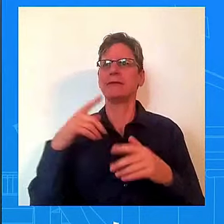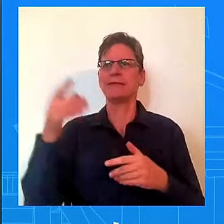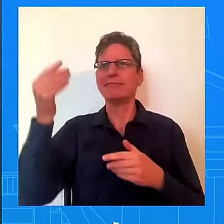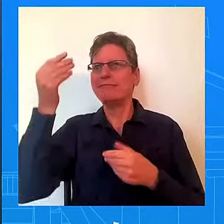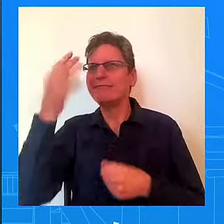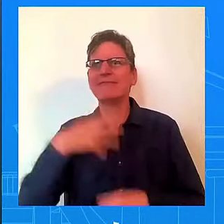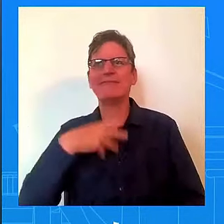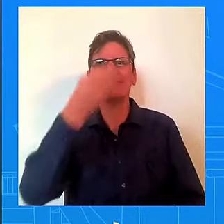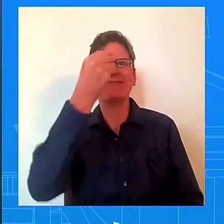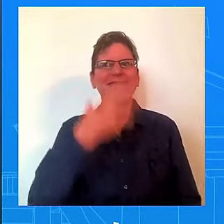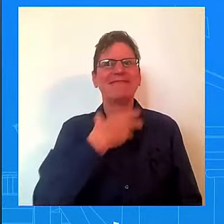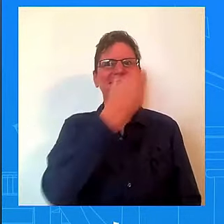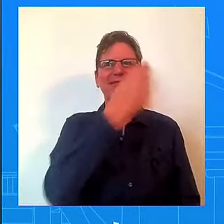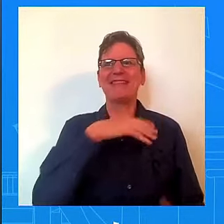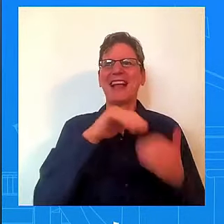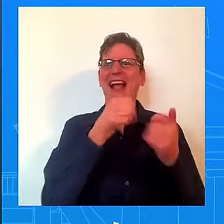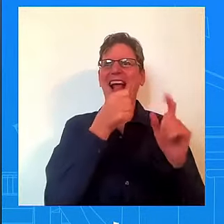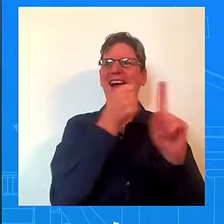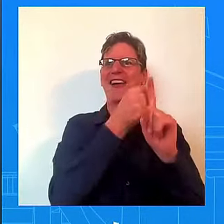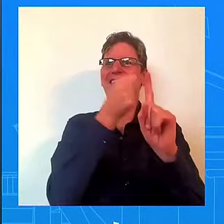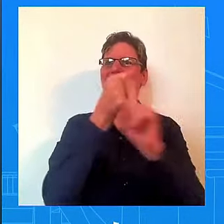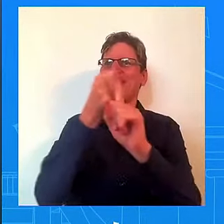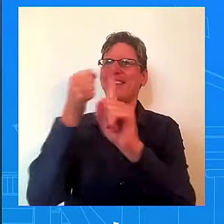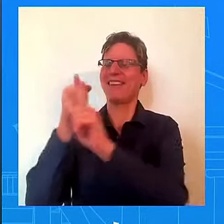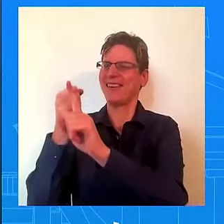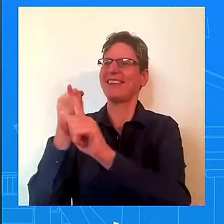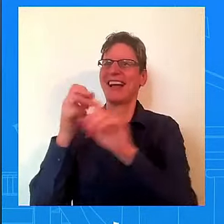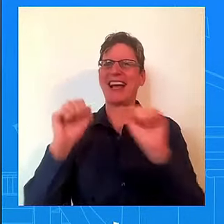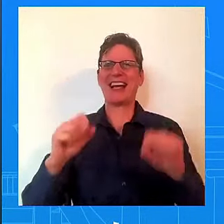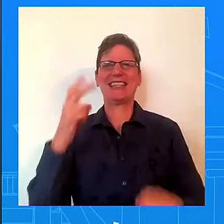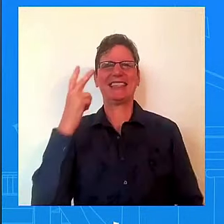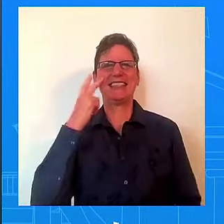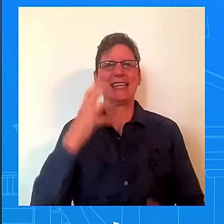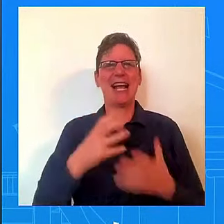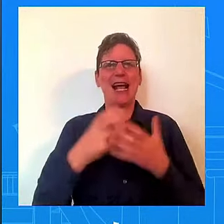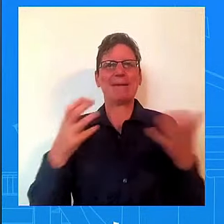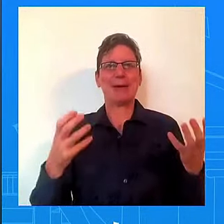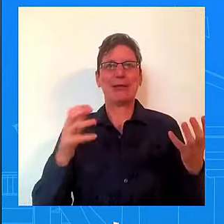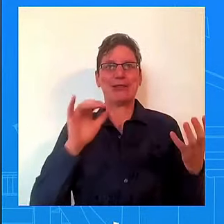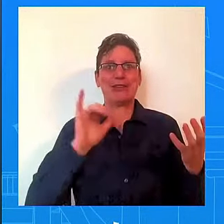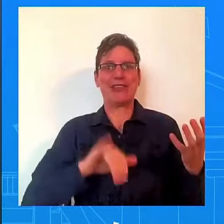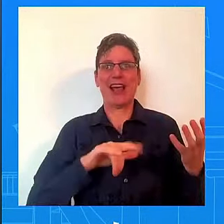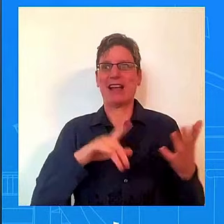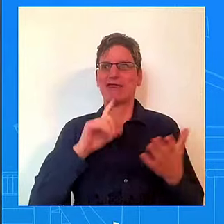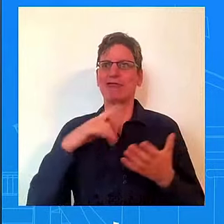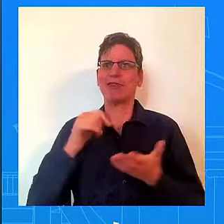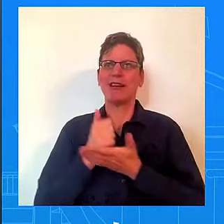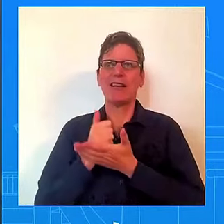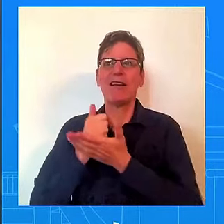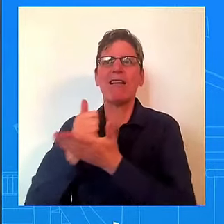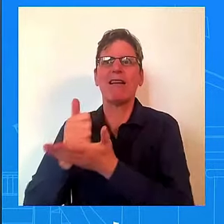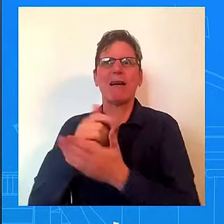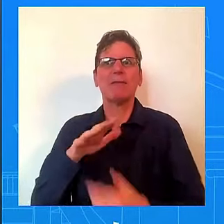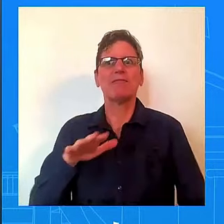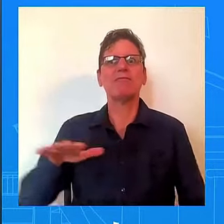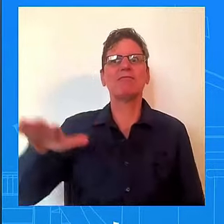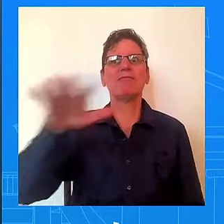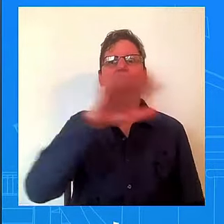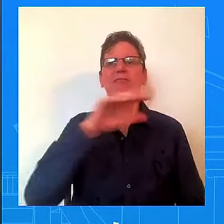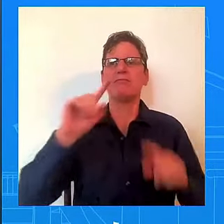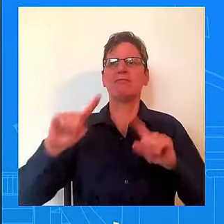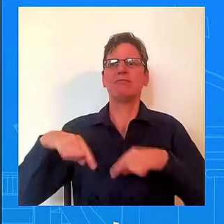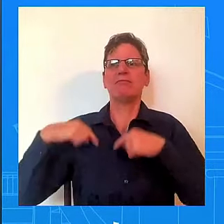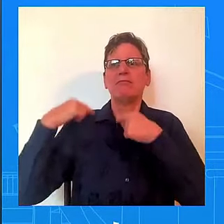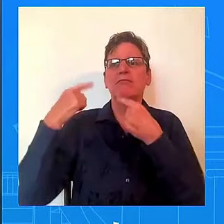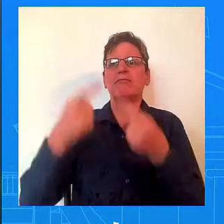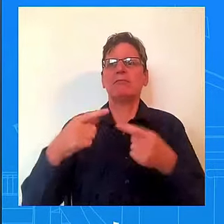more people than they've had over the last three and a half years, thanks to these investments by the Biden-Harris administration. And I'll note